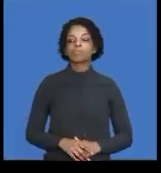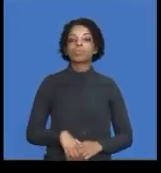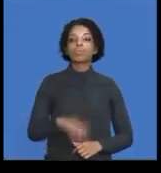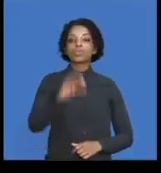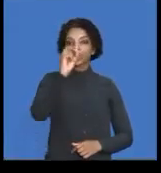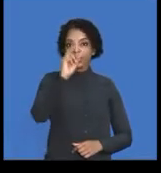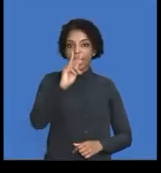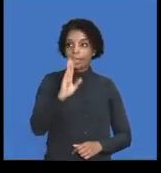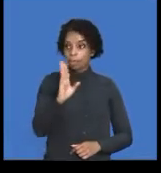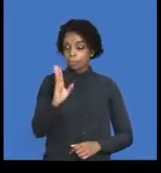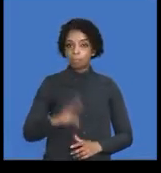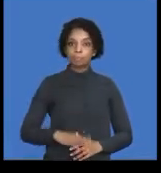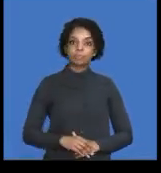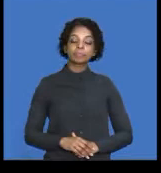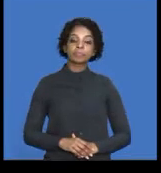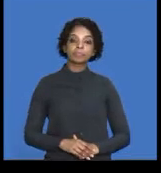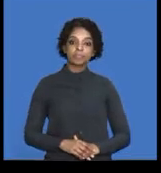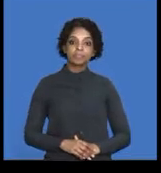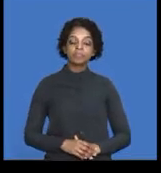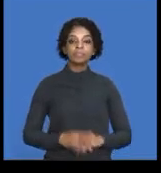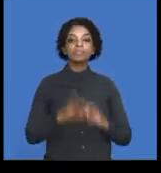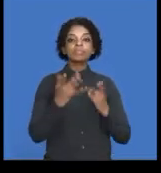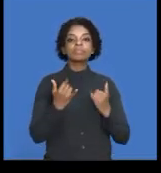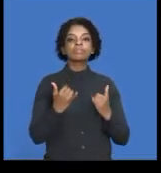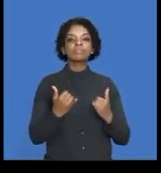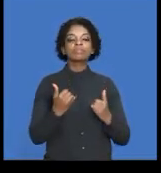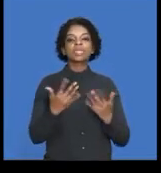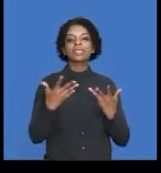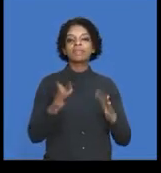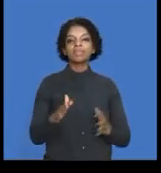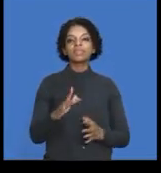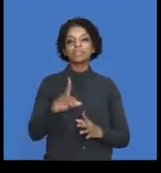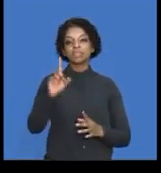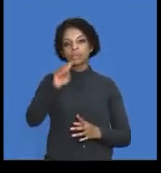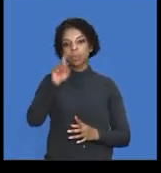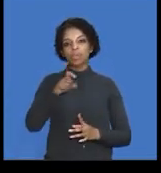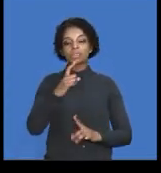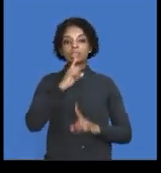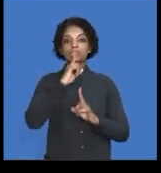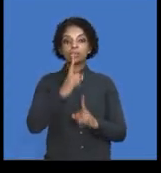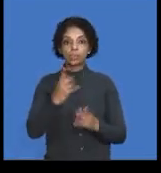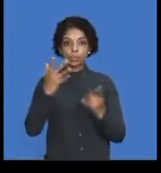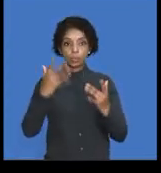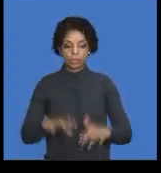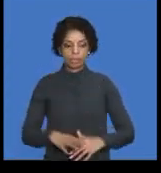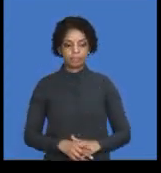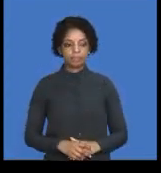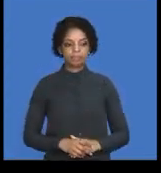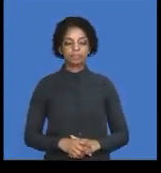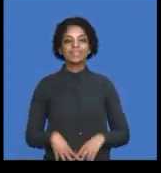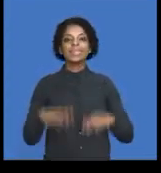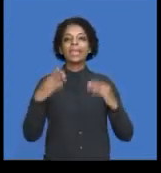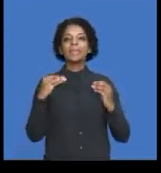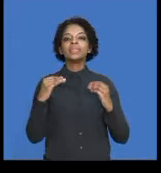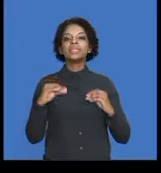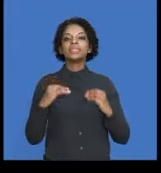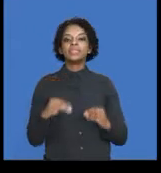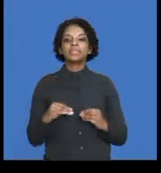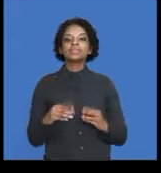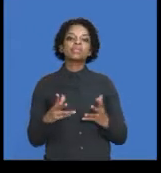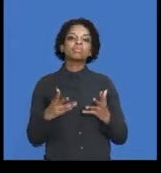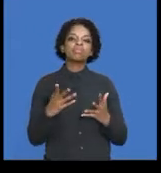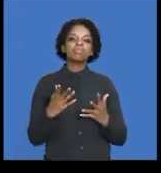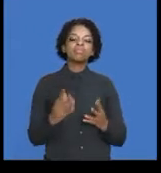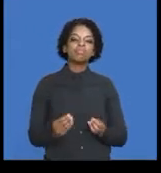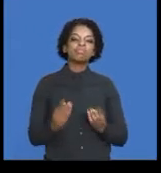Now, in this particular part of the question, you are told, the business specializes in the production of security alarms.